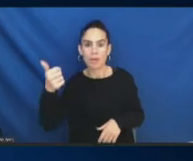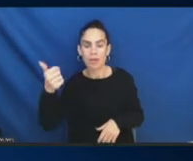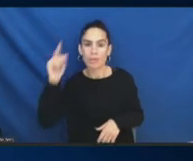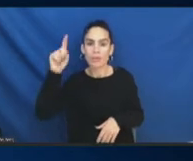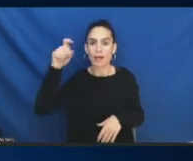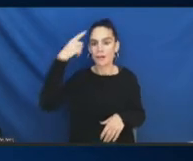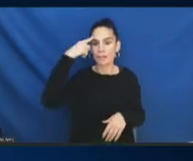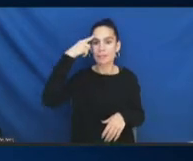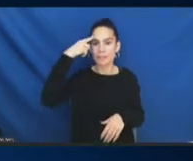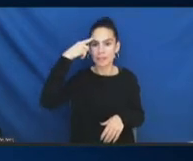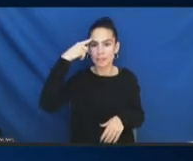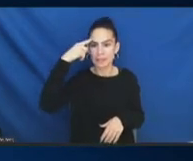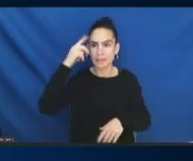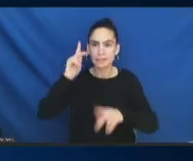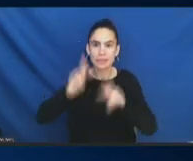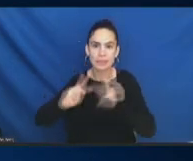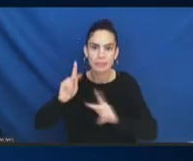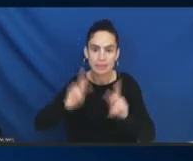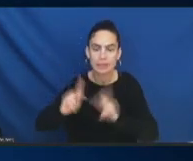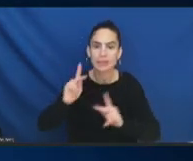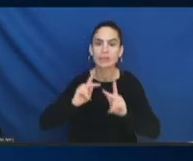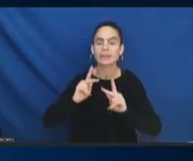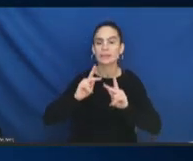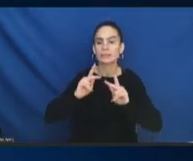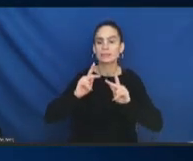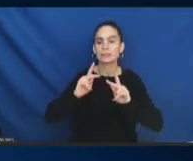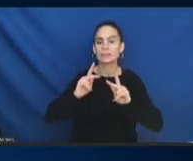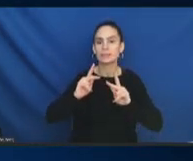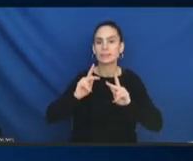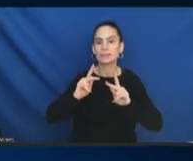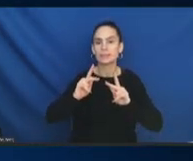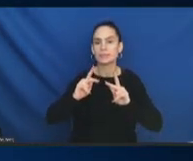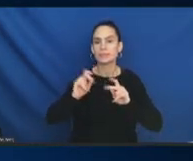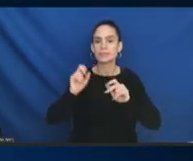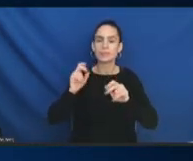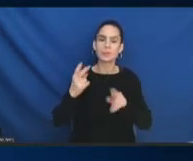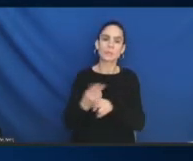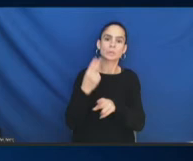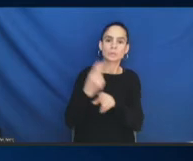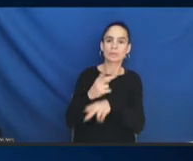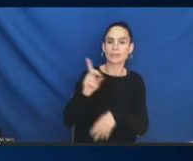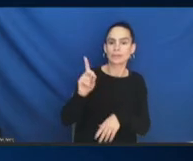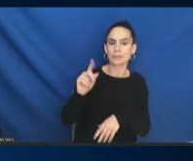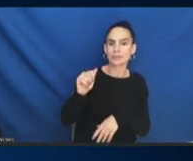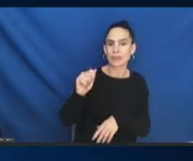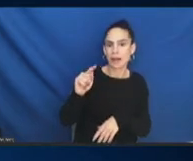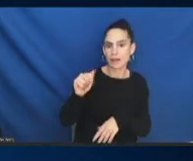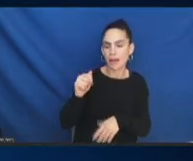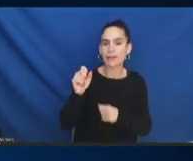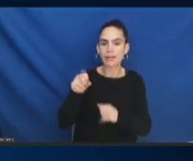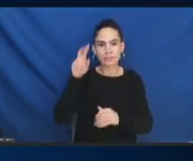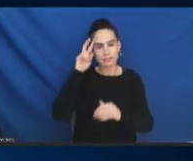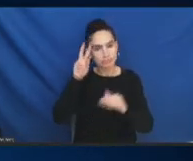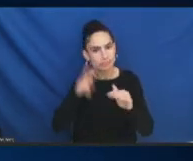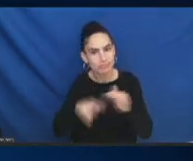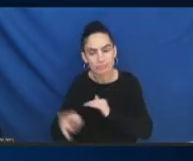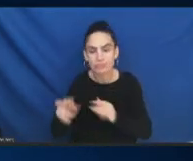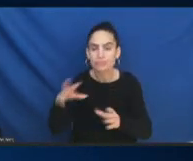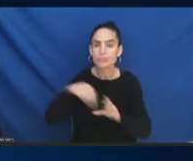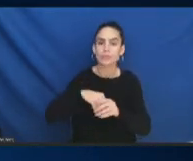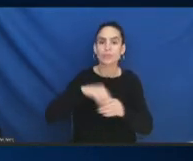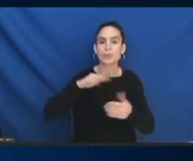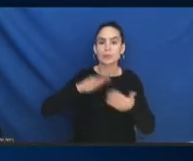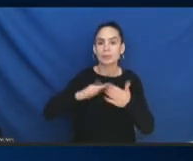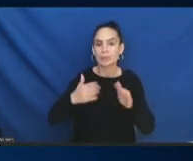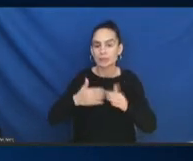the field are using some of this data to do forecasting in our communities, just trying to understand what are